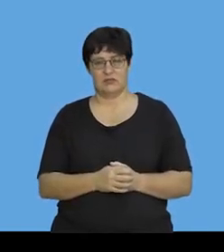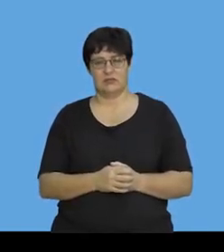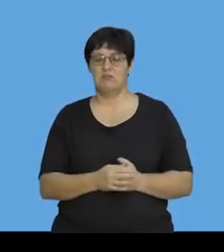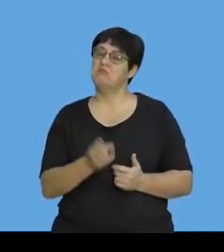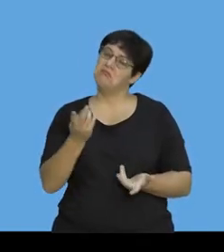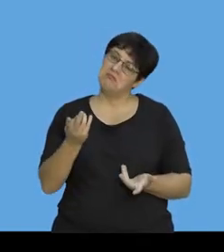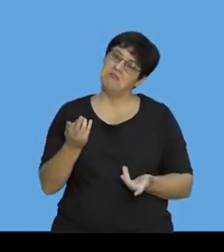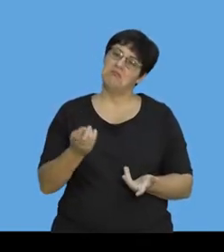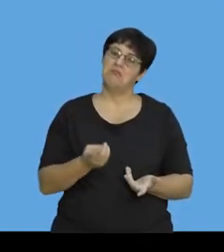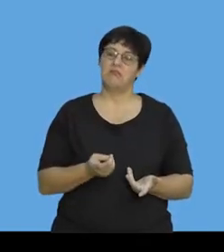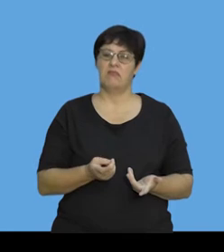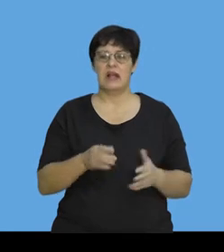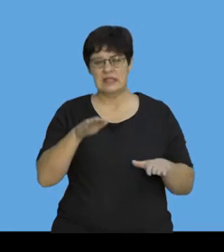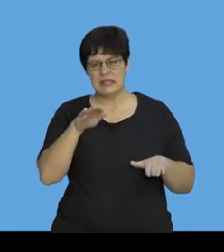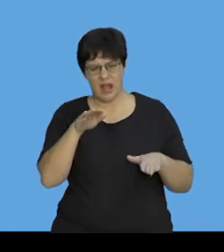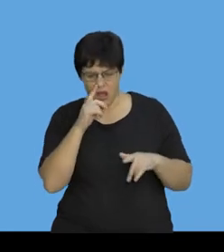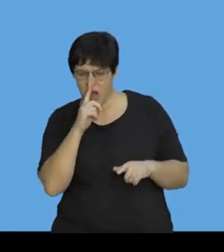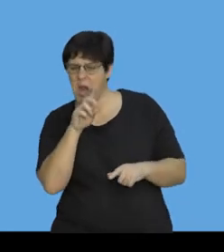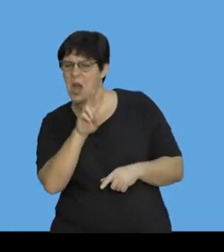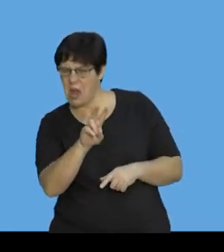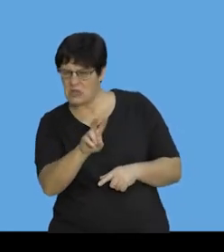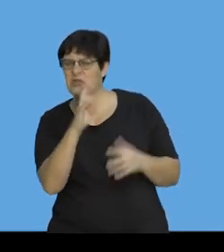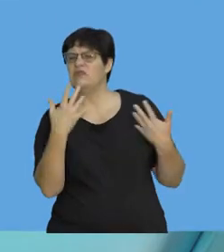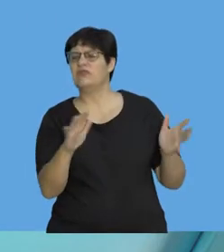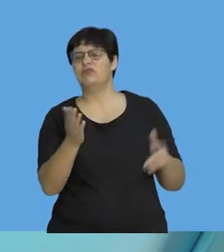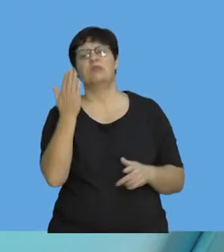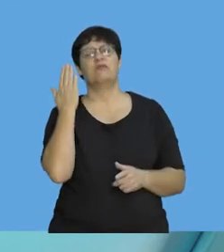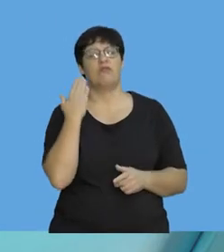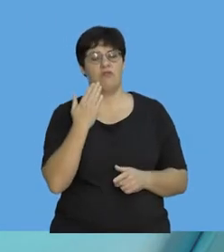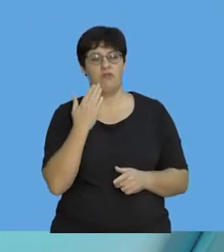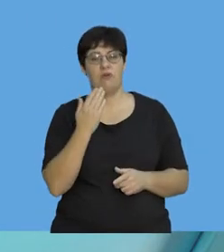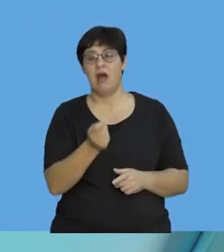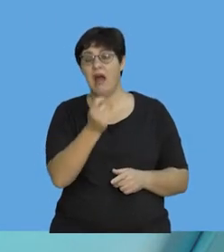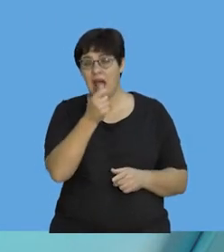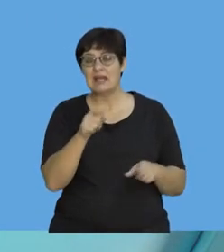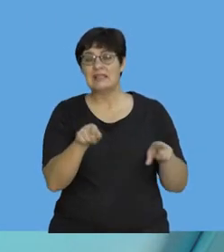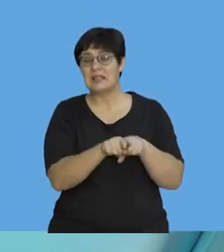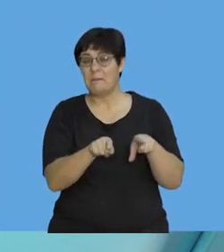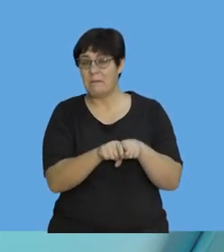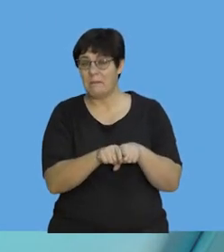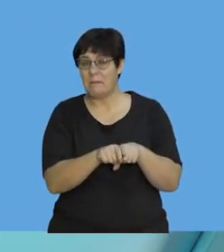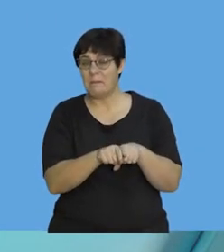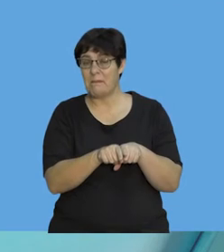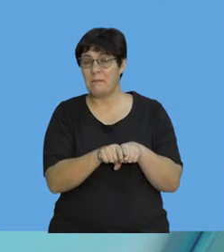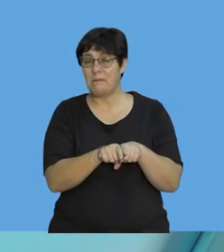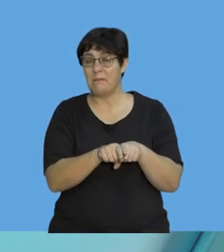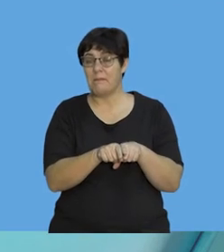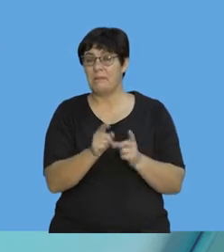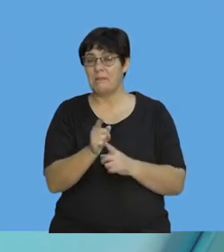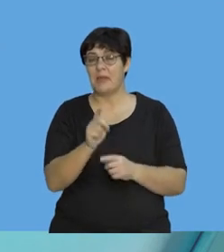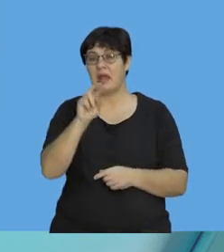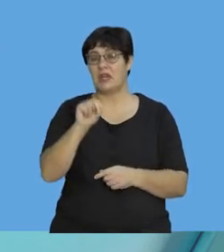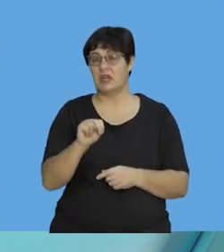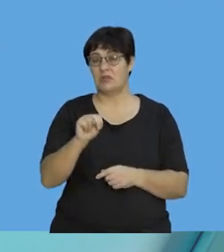to look very similar to you. It's going to look familiar because it's very close to the equation we used when we looked at